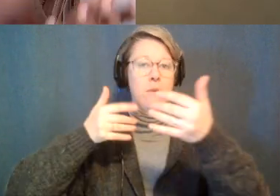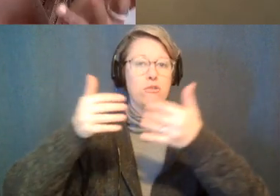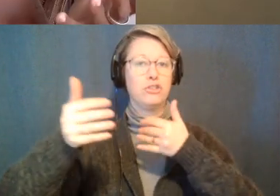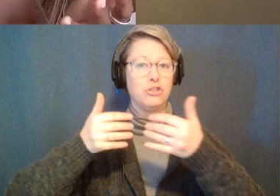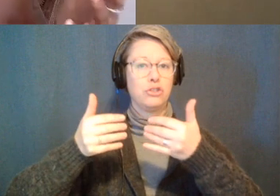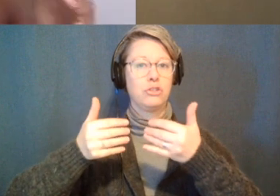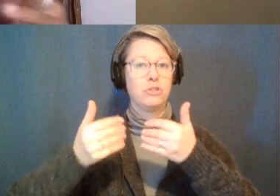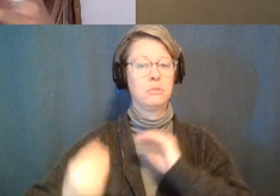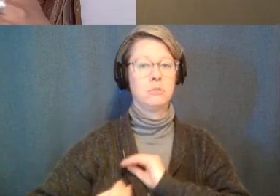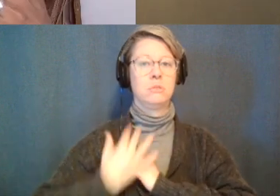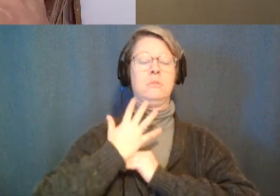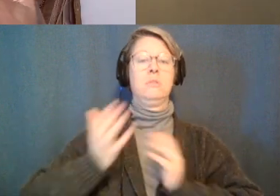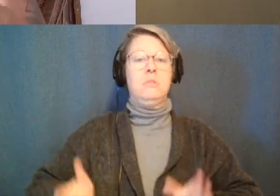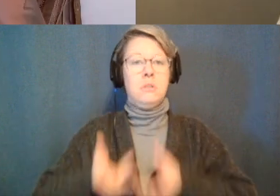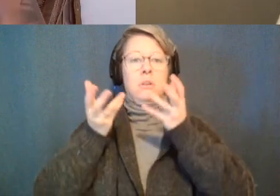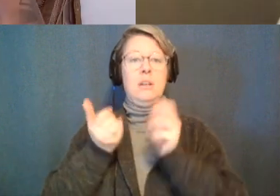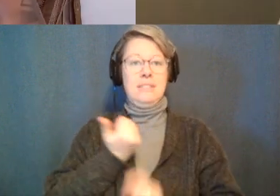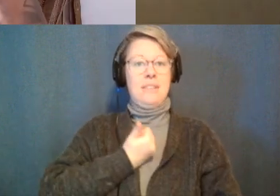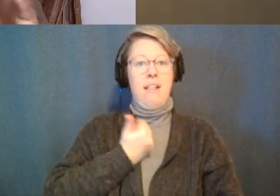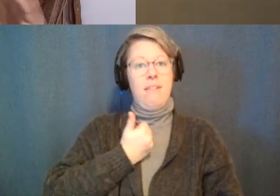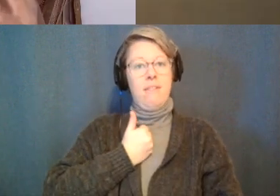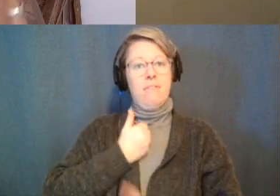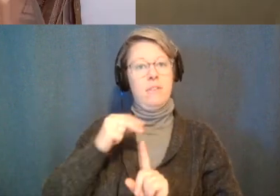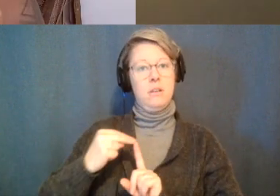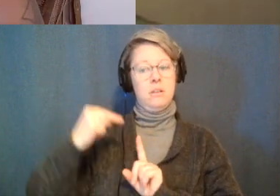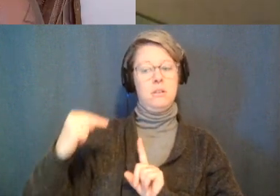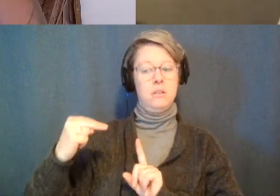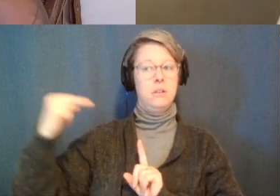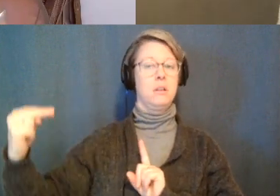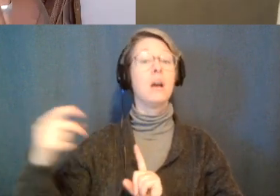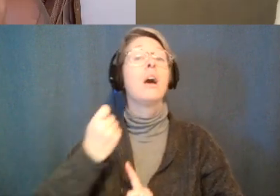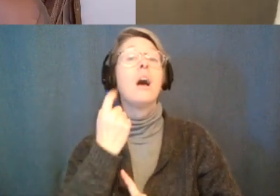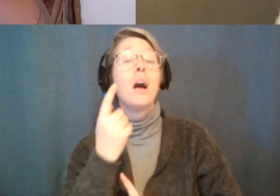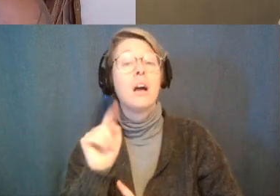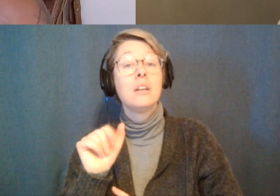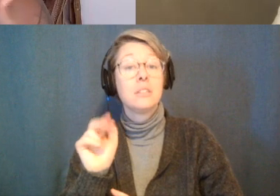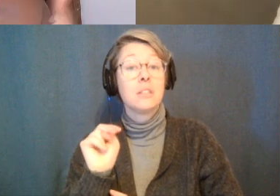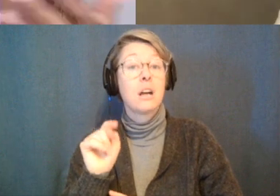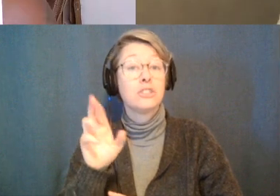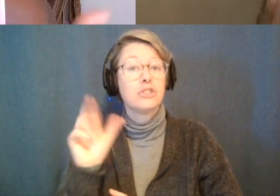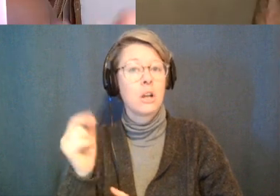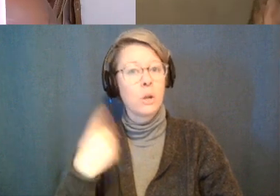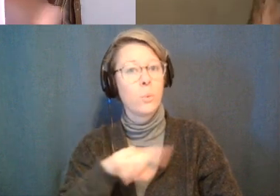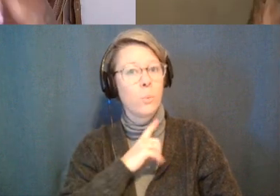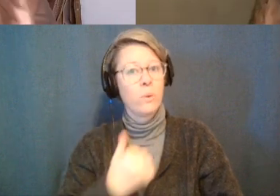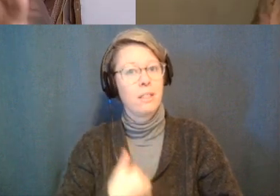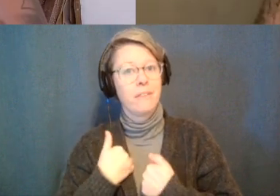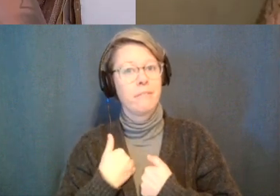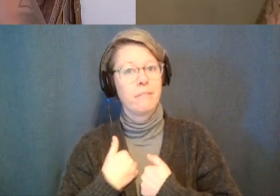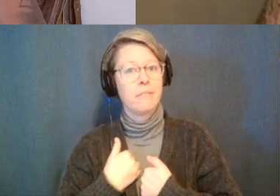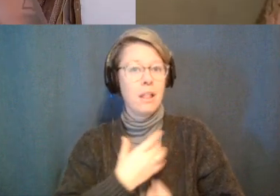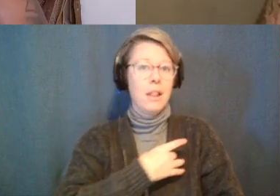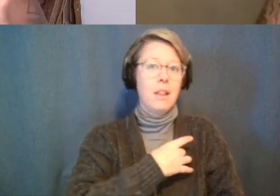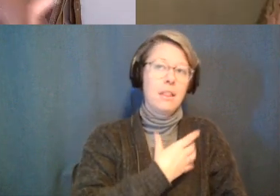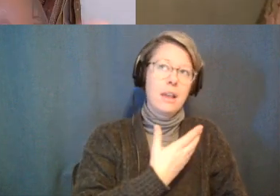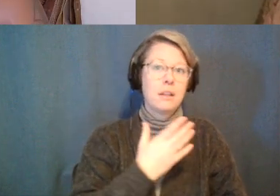elevating ourselves and seeing ourselves it's also what tantra is it's yes we live in a duality type of world however